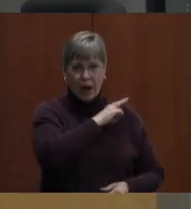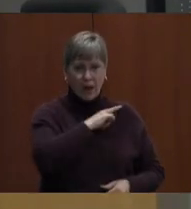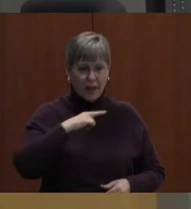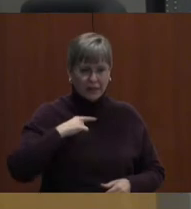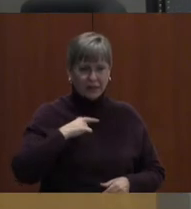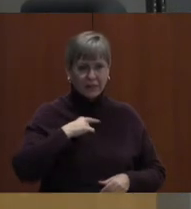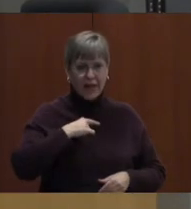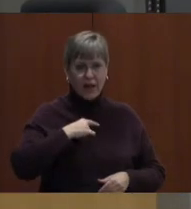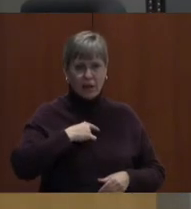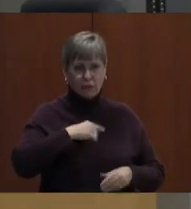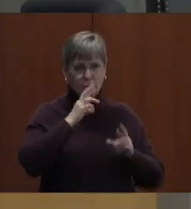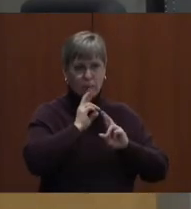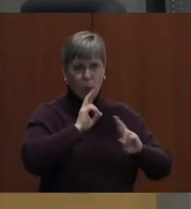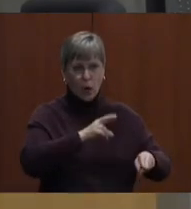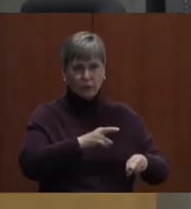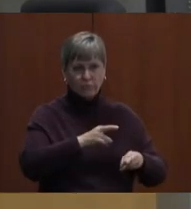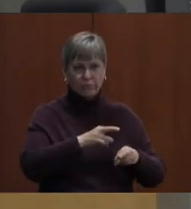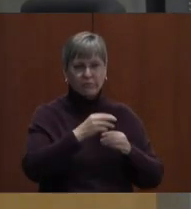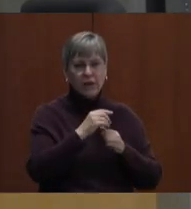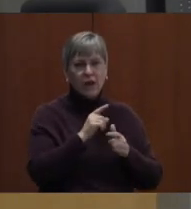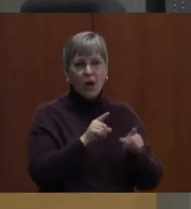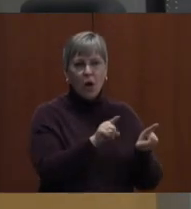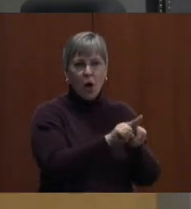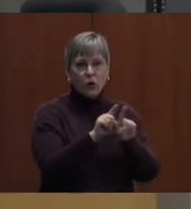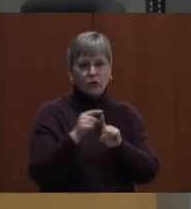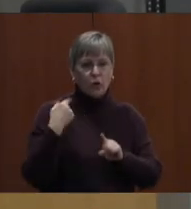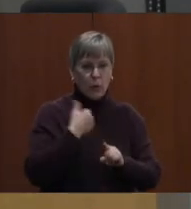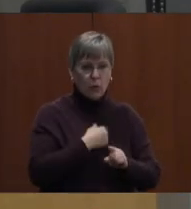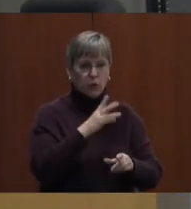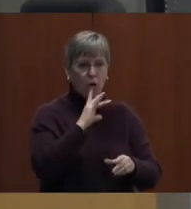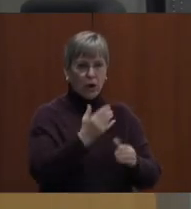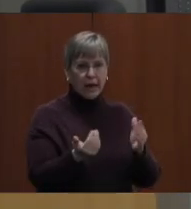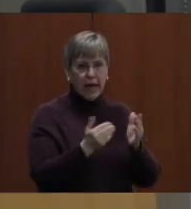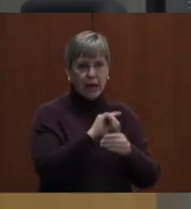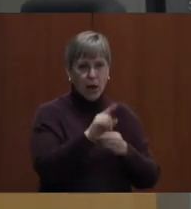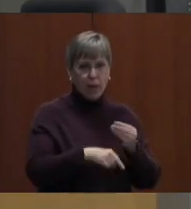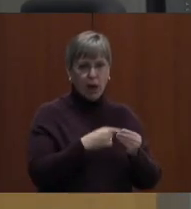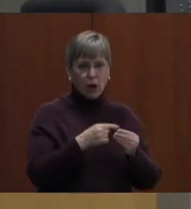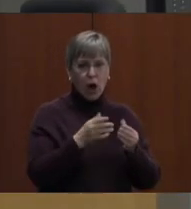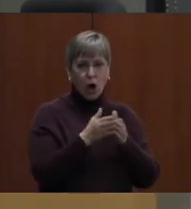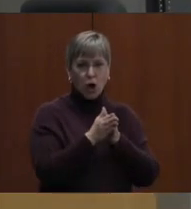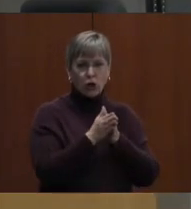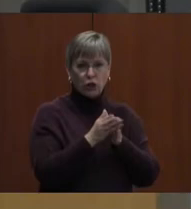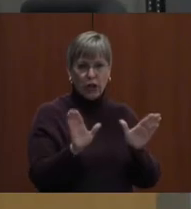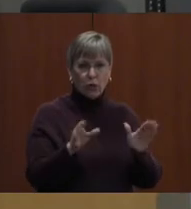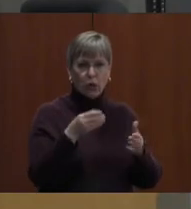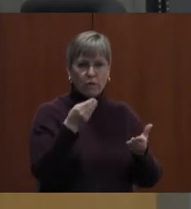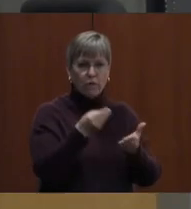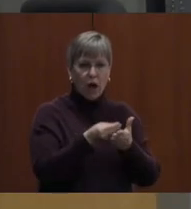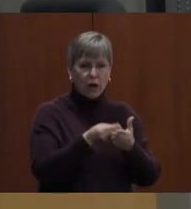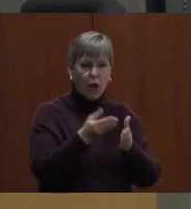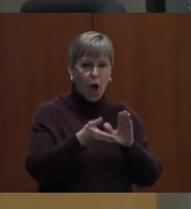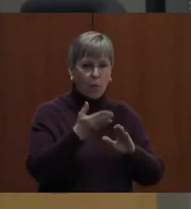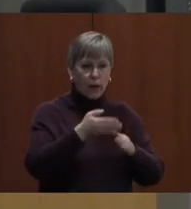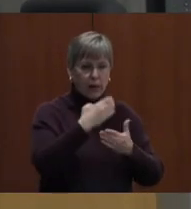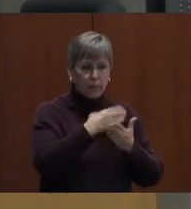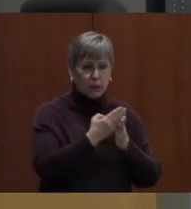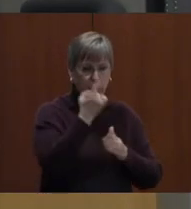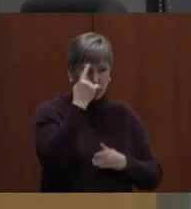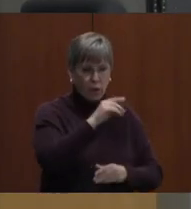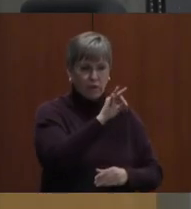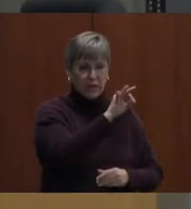briefing. We will also revisit our general fund operating budget for fiscal year